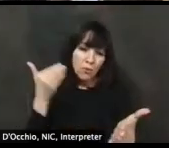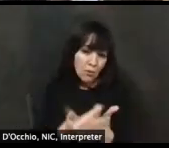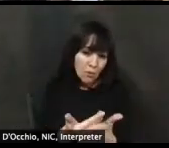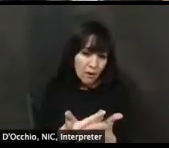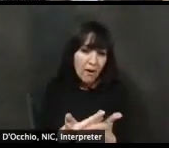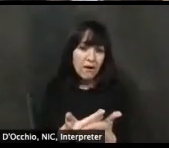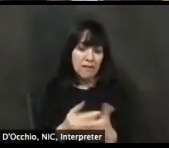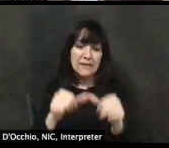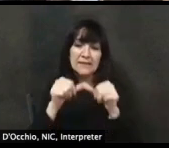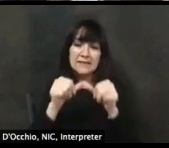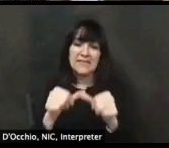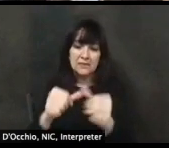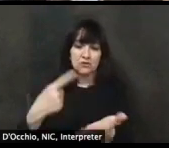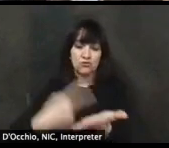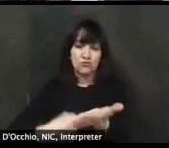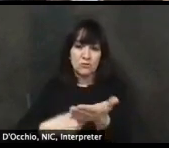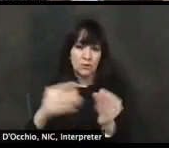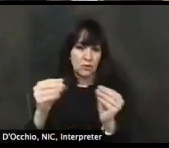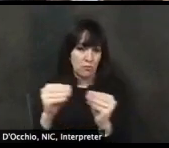dialogue. Thank you so much.